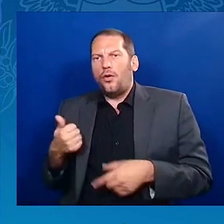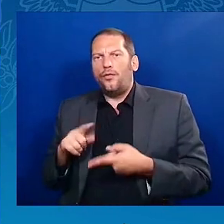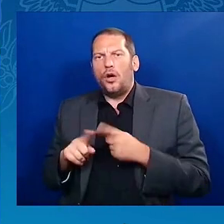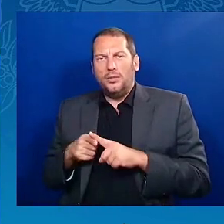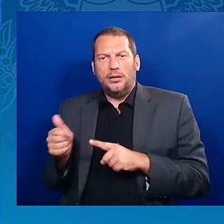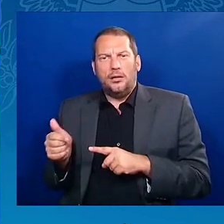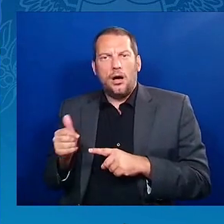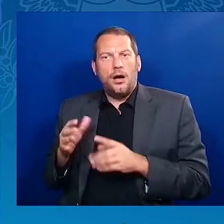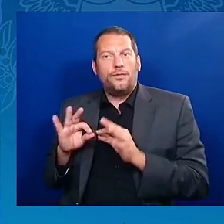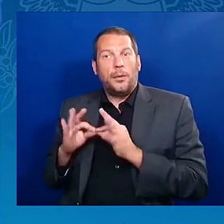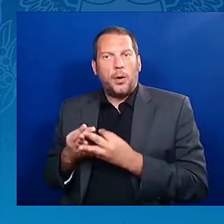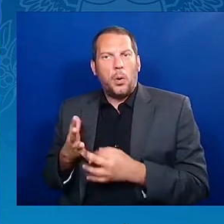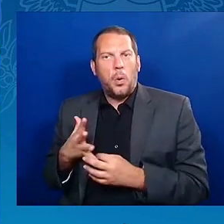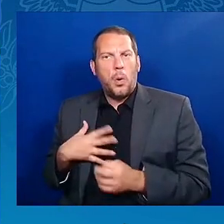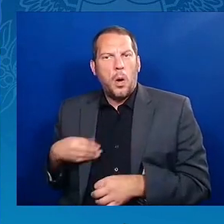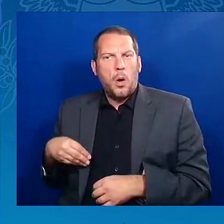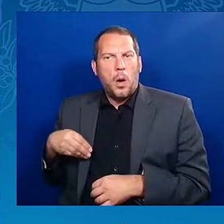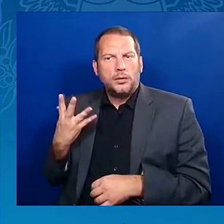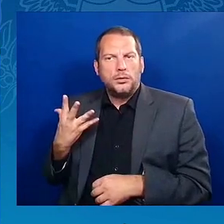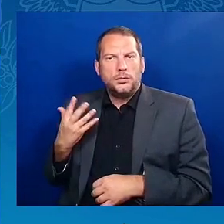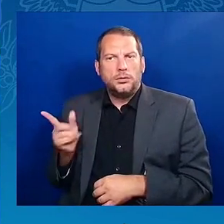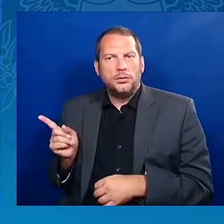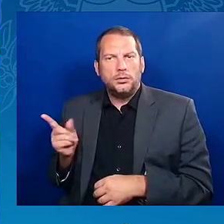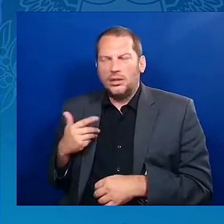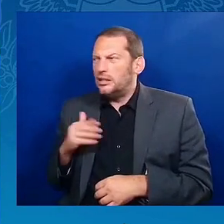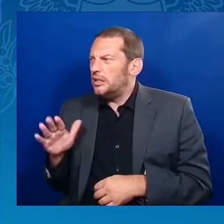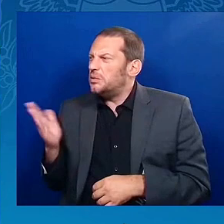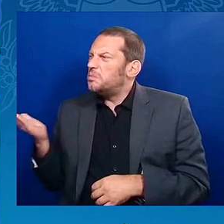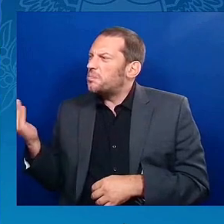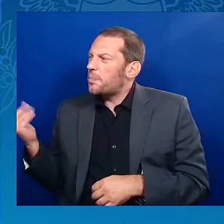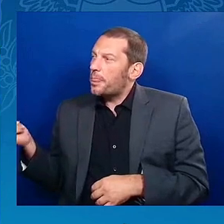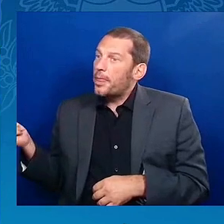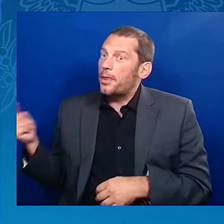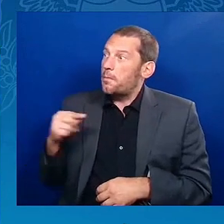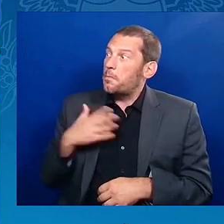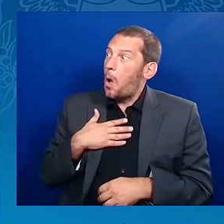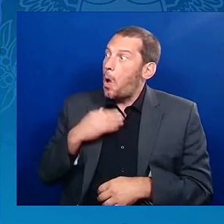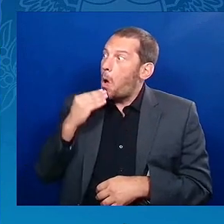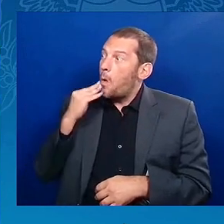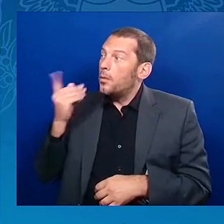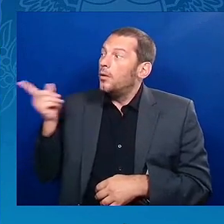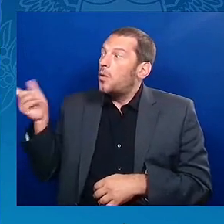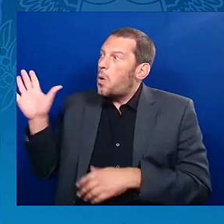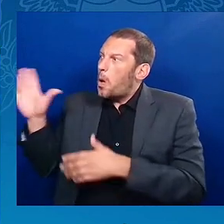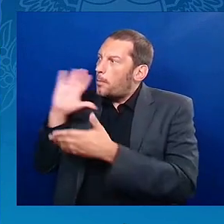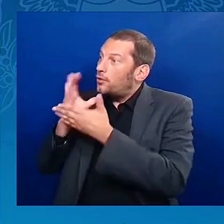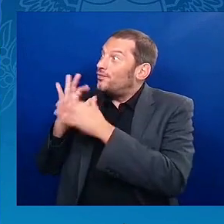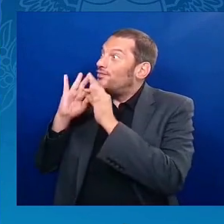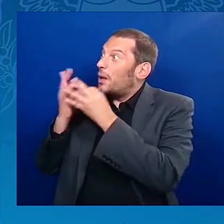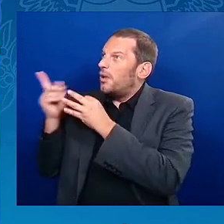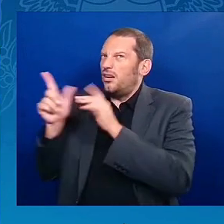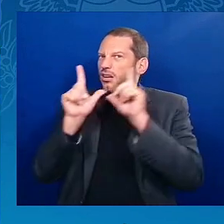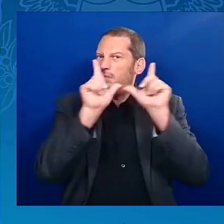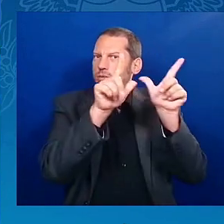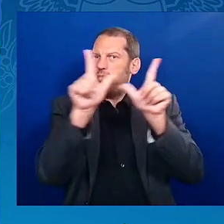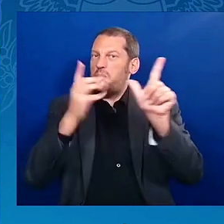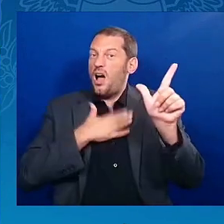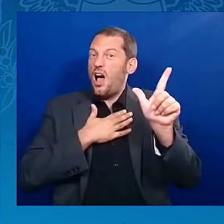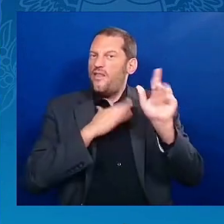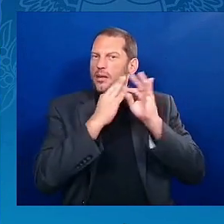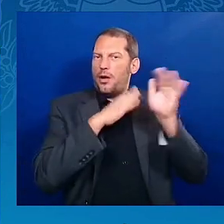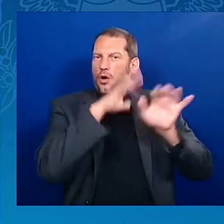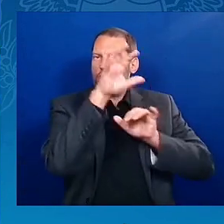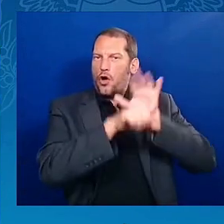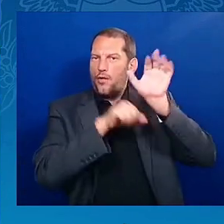come over with your family pictures? We'll take ours down. You invite the appraiser